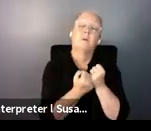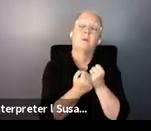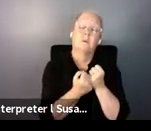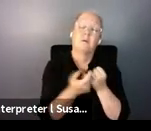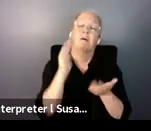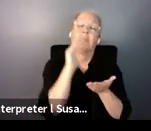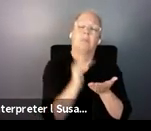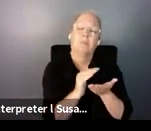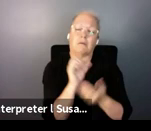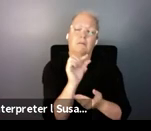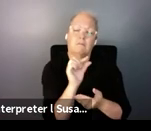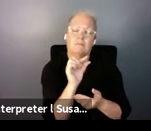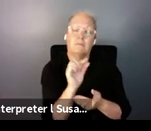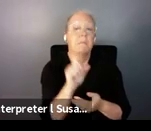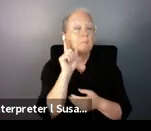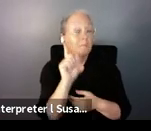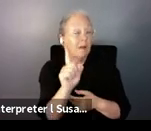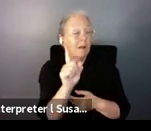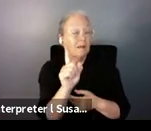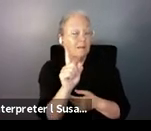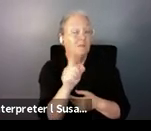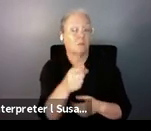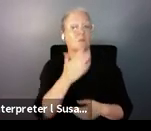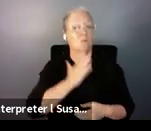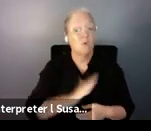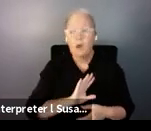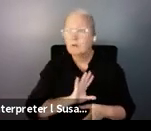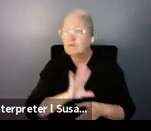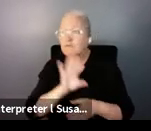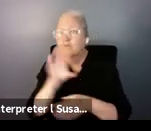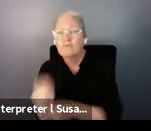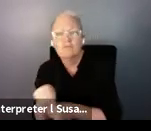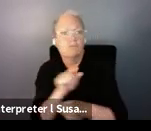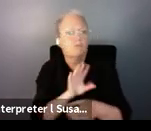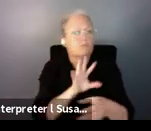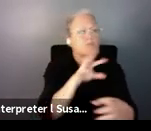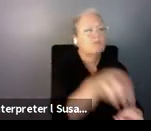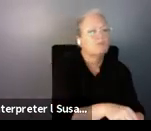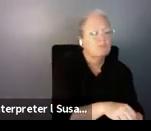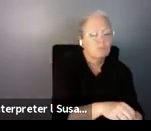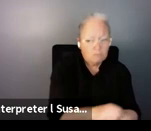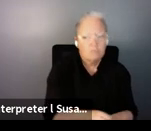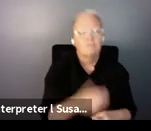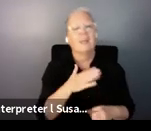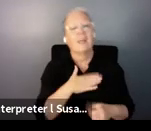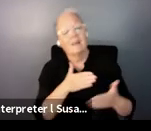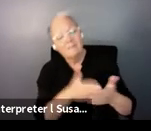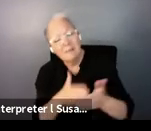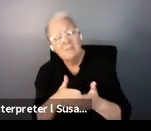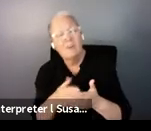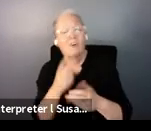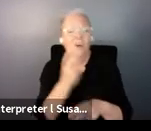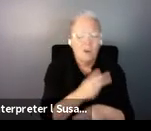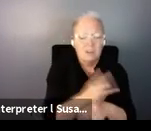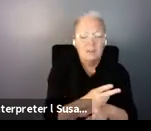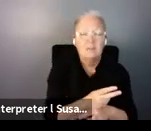of us. But if we seek participation, then our functional difficulties and the barrier we face will tremendously